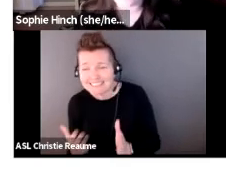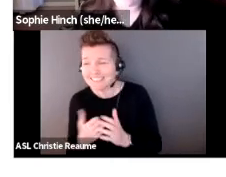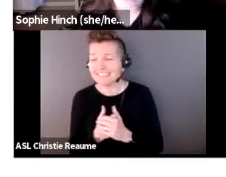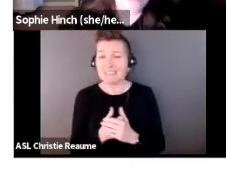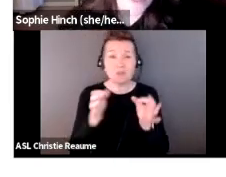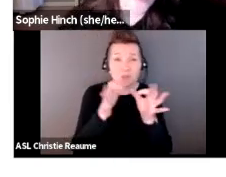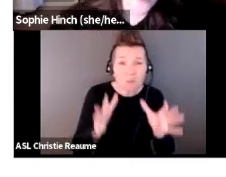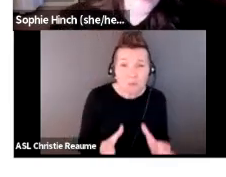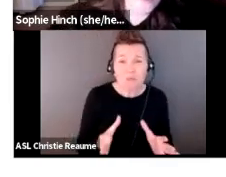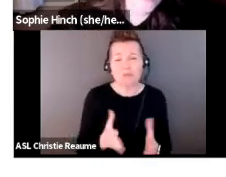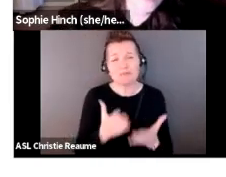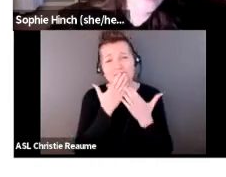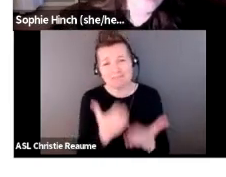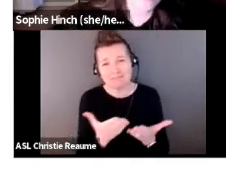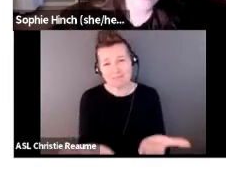Welcome everyone!